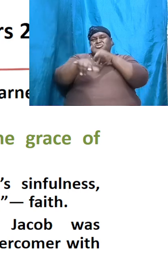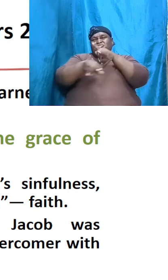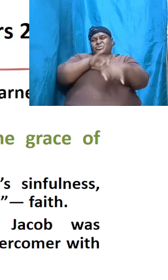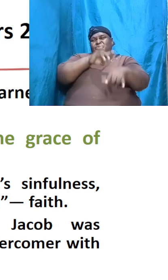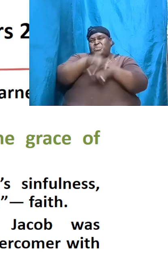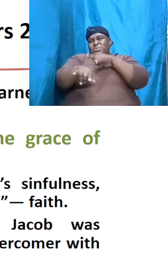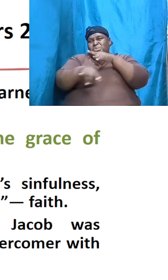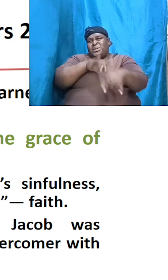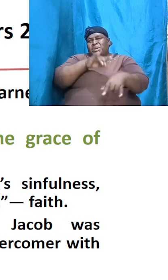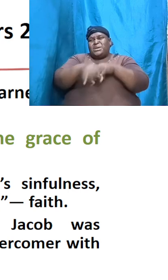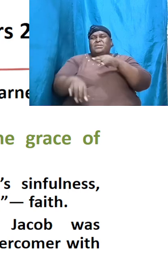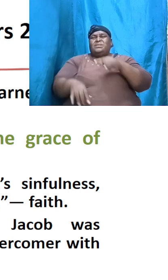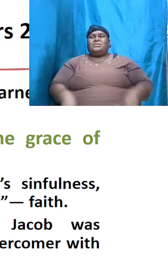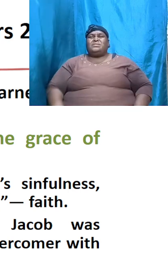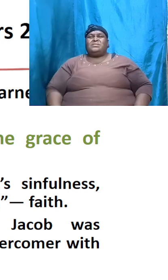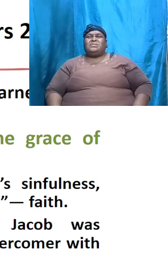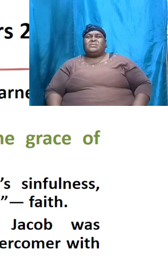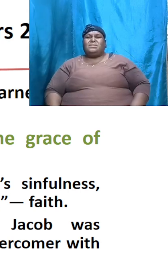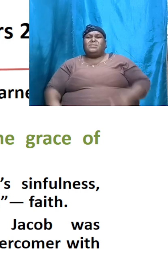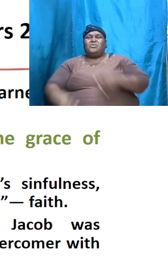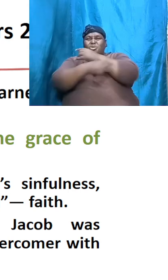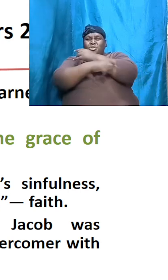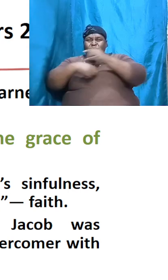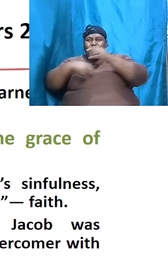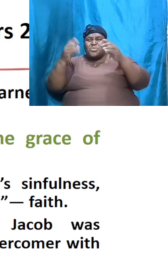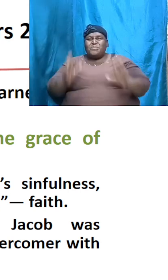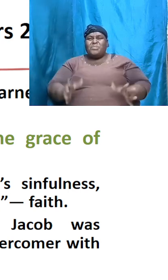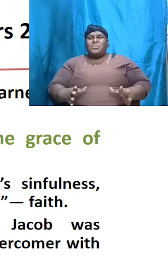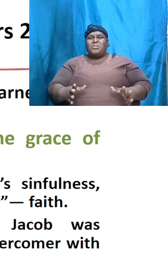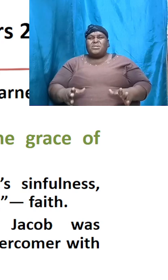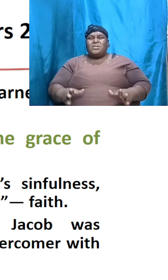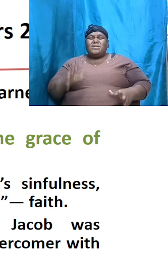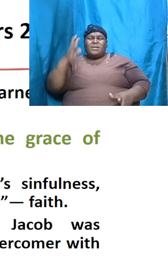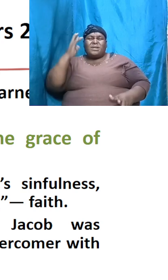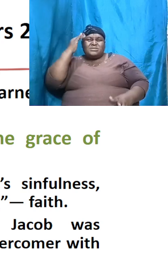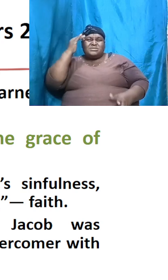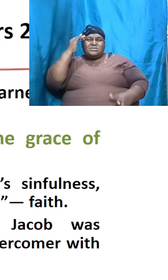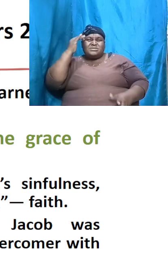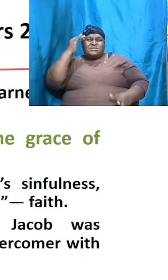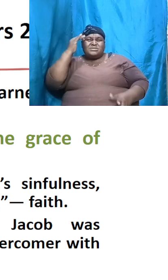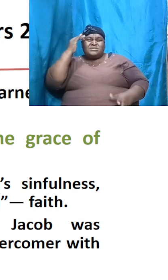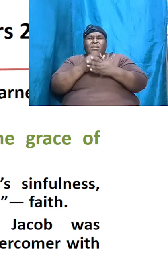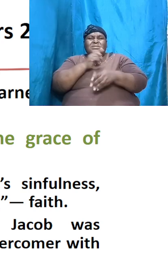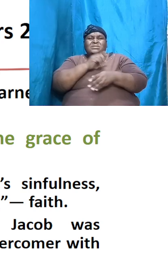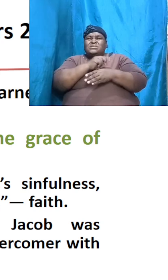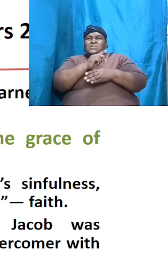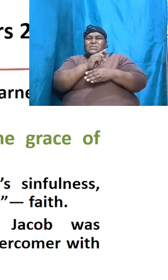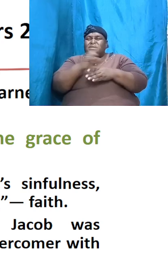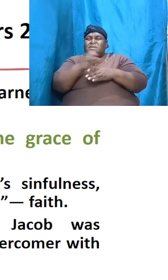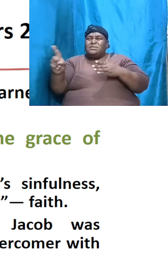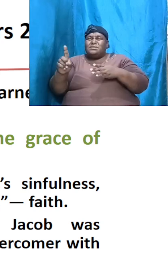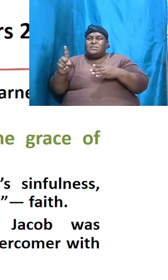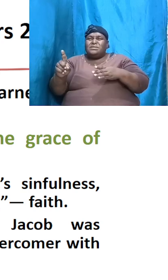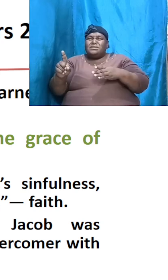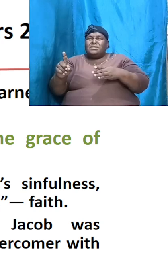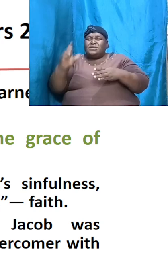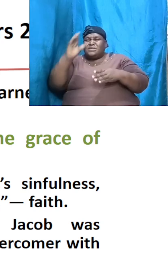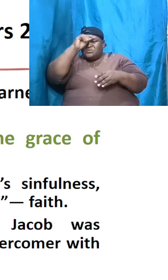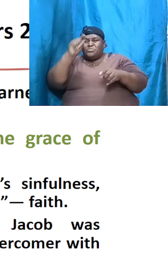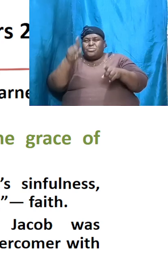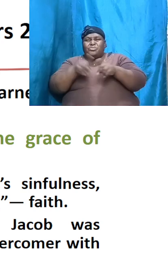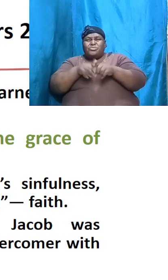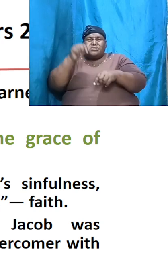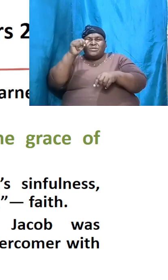when we consider all that he did his brother his father everything we see easily